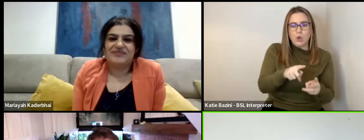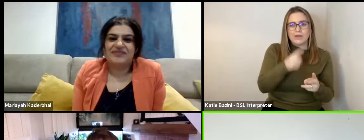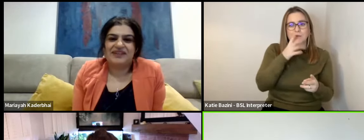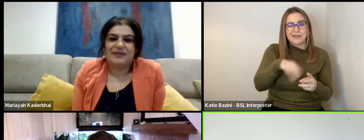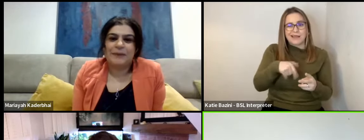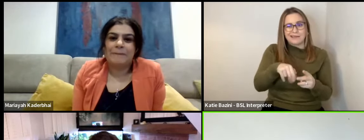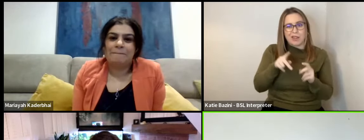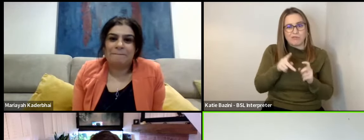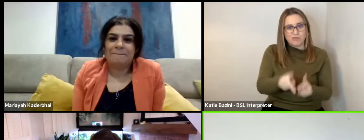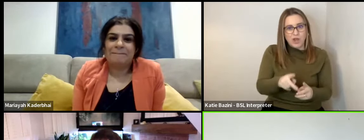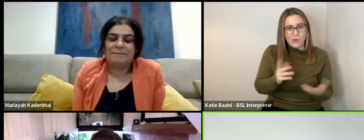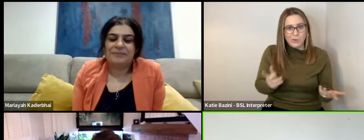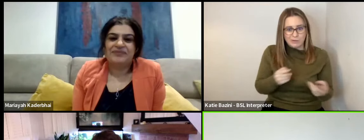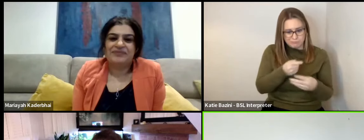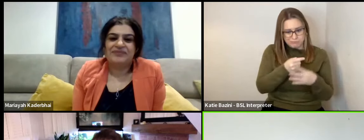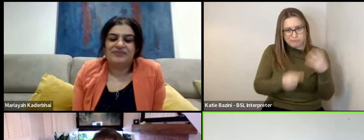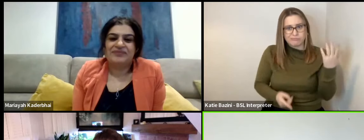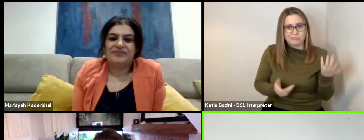kid in The Road.